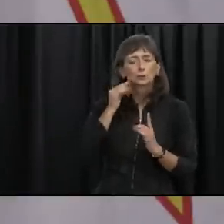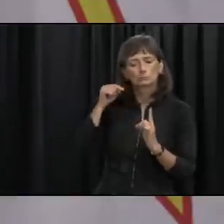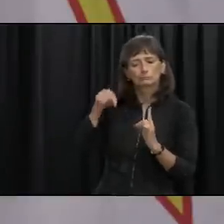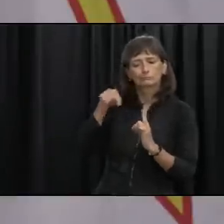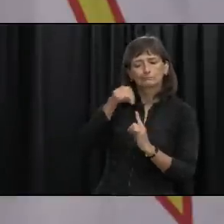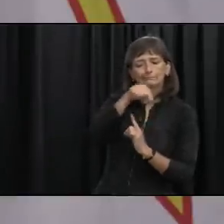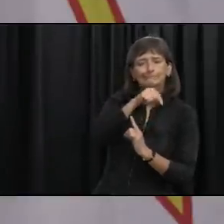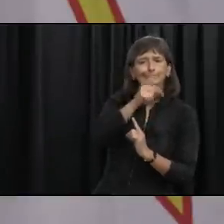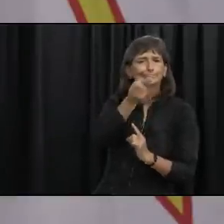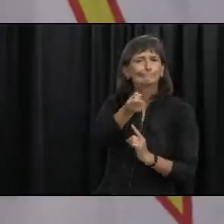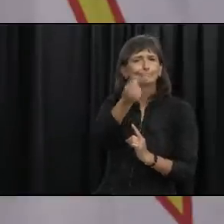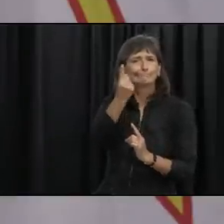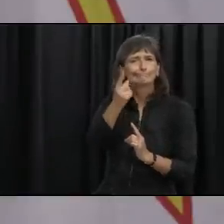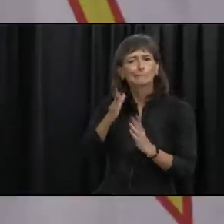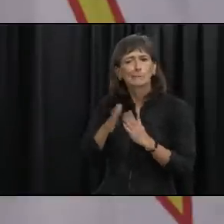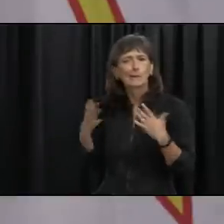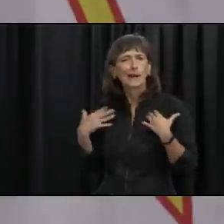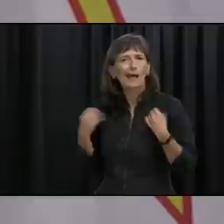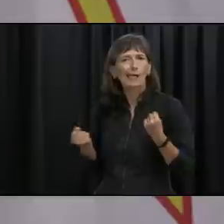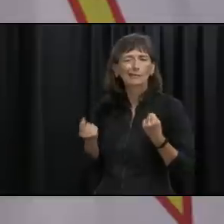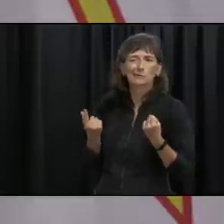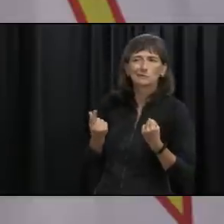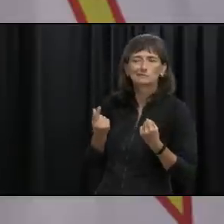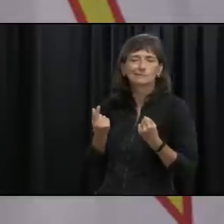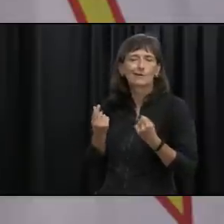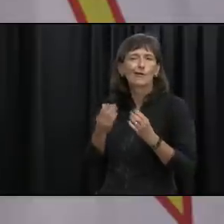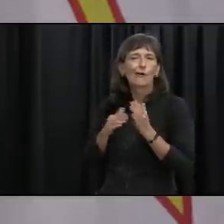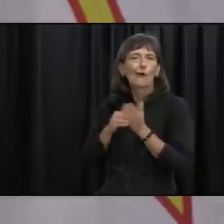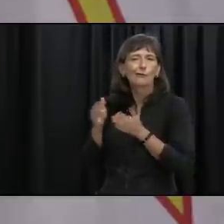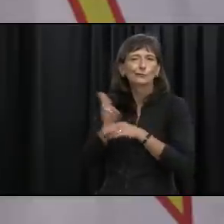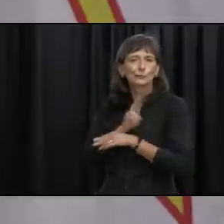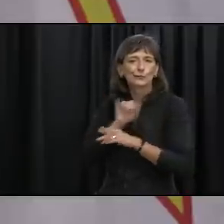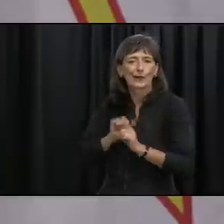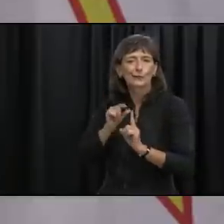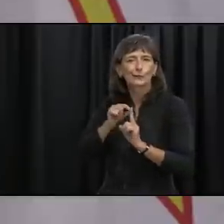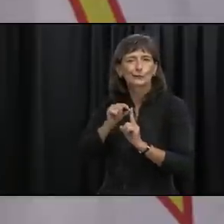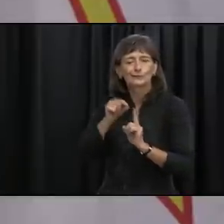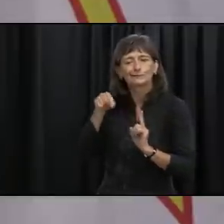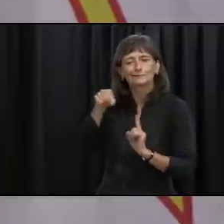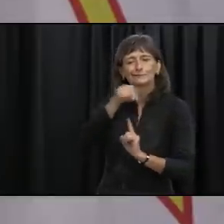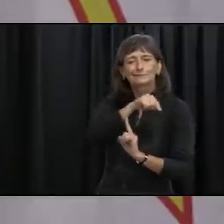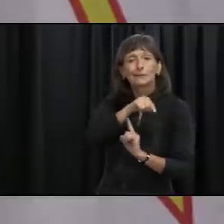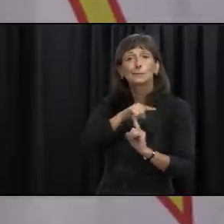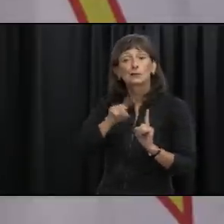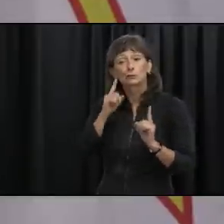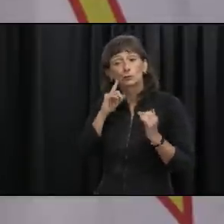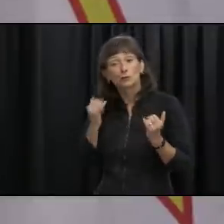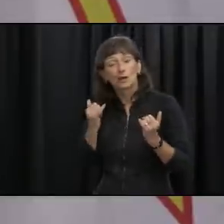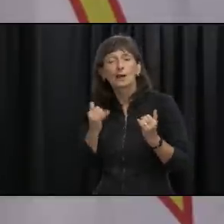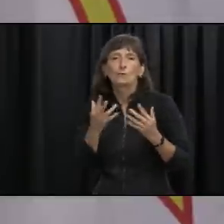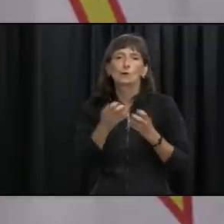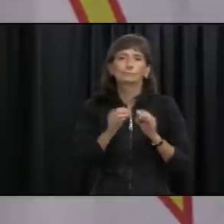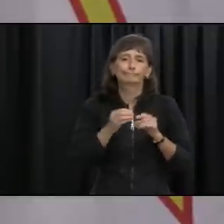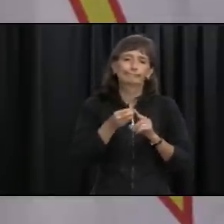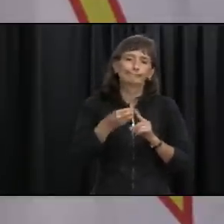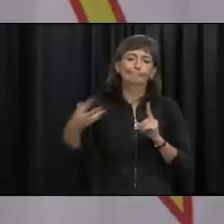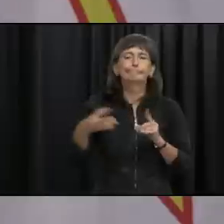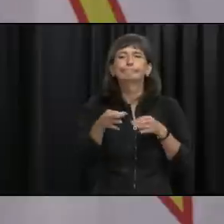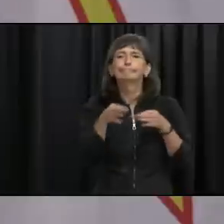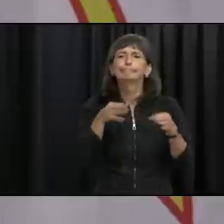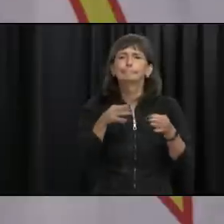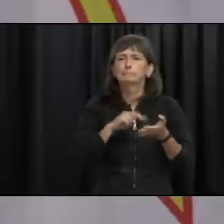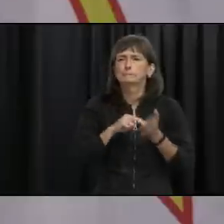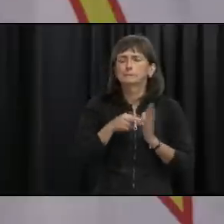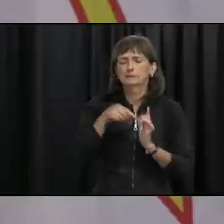tracing and in public health we toss that term out there a lot but what I'd like to do today is to sort of explain a bit to you what that actually